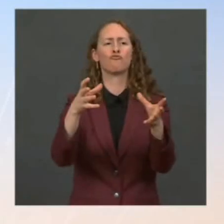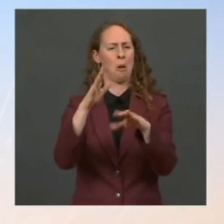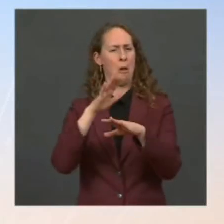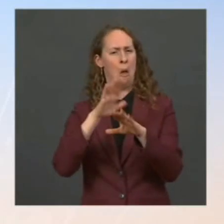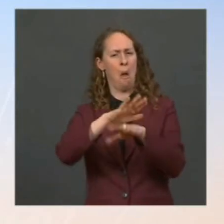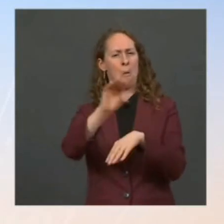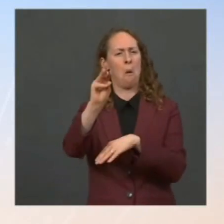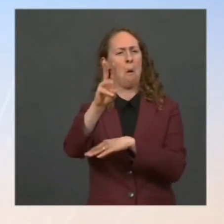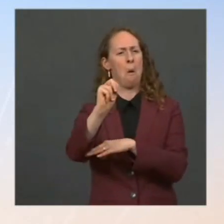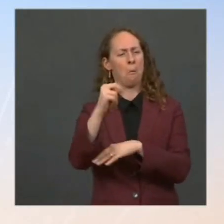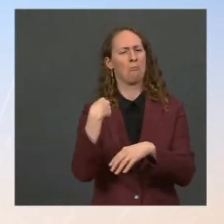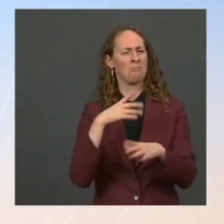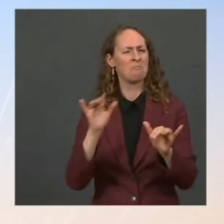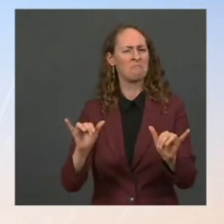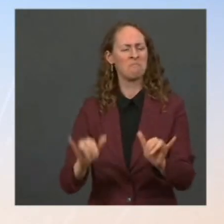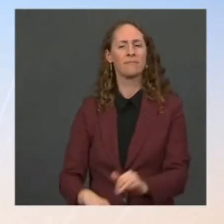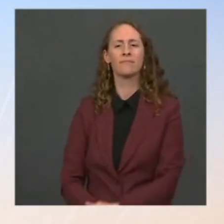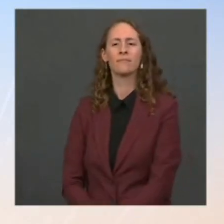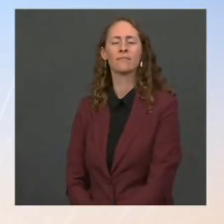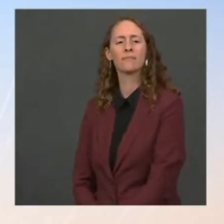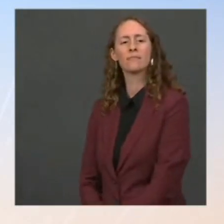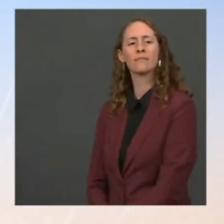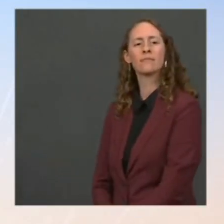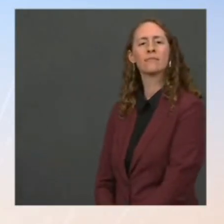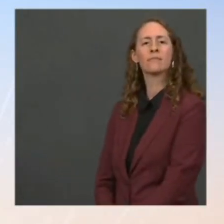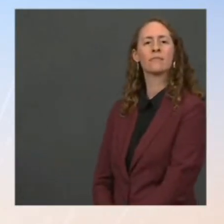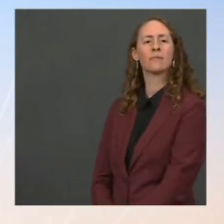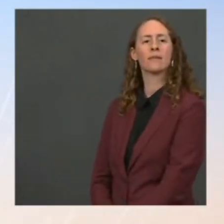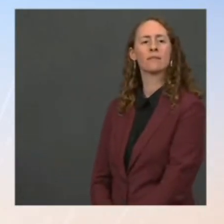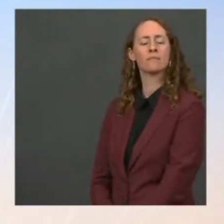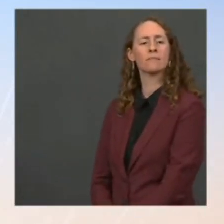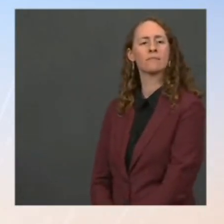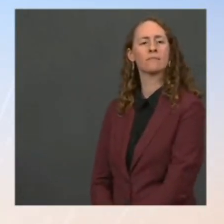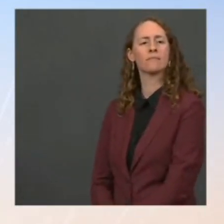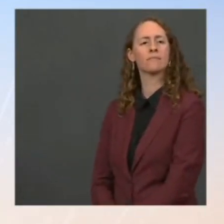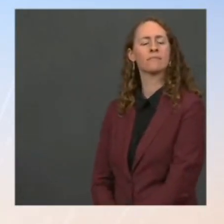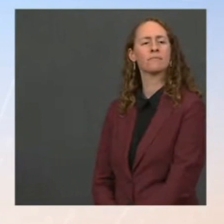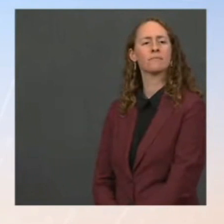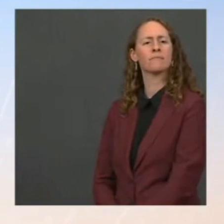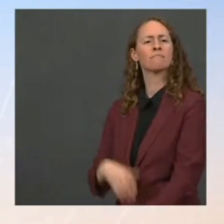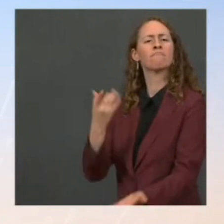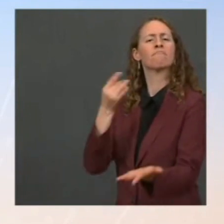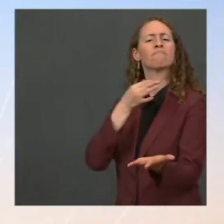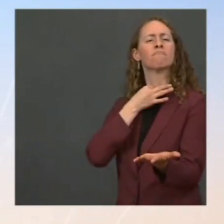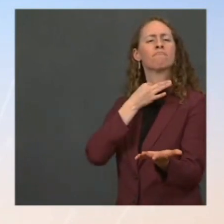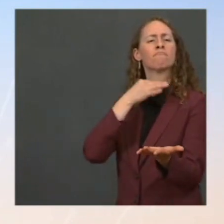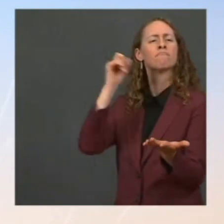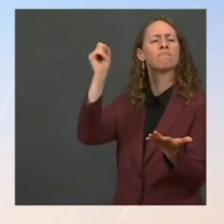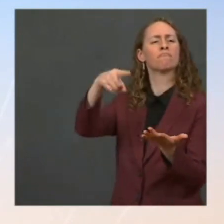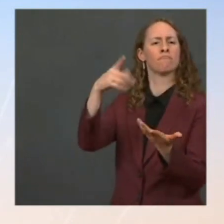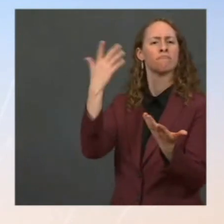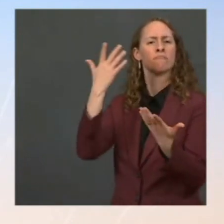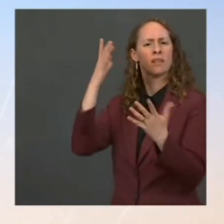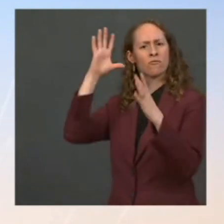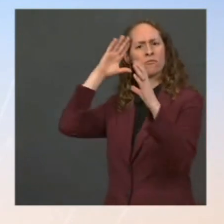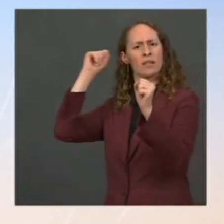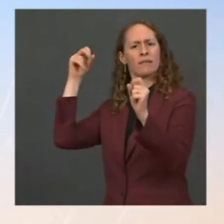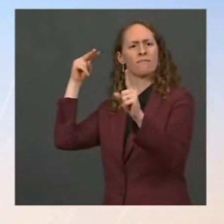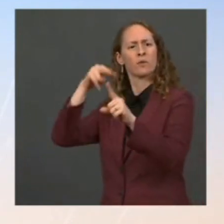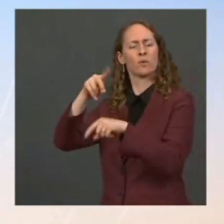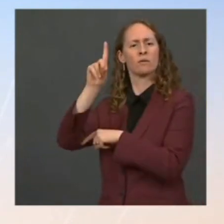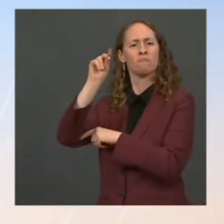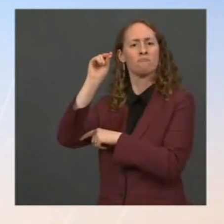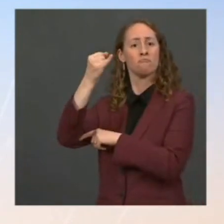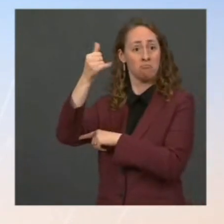I want to follow up on a question that both Peter and Leach asked you yesterday. Sure. How this president views the Justice Department as independent. There have been a number of